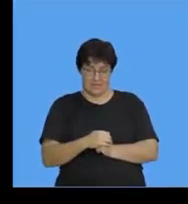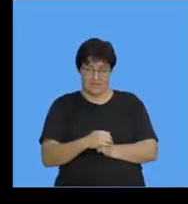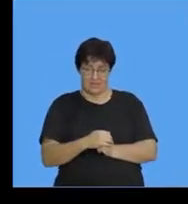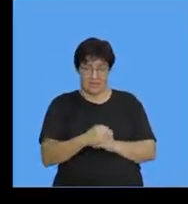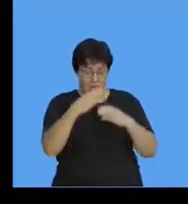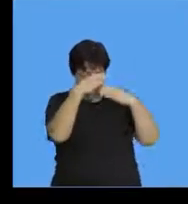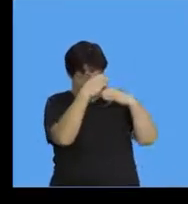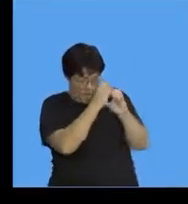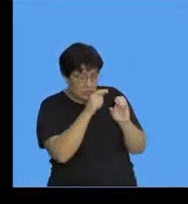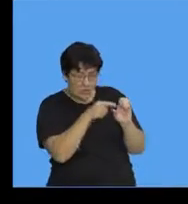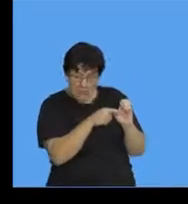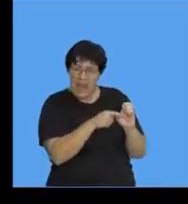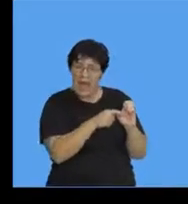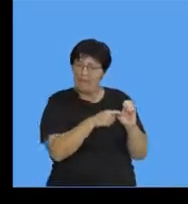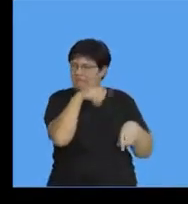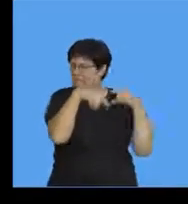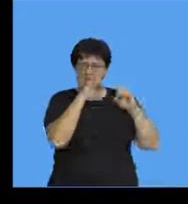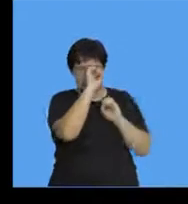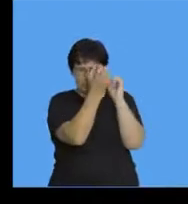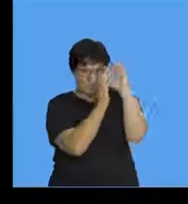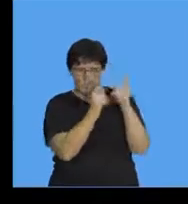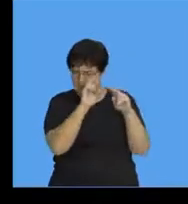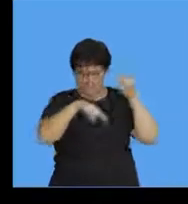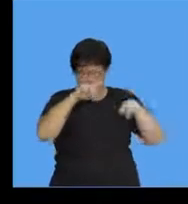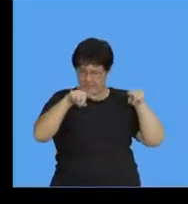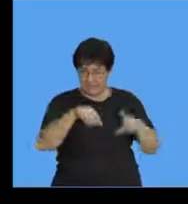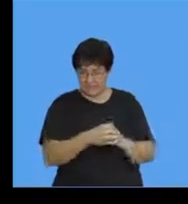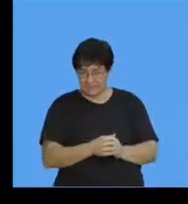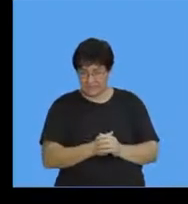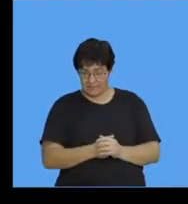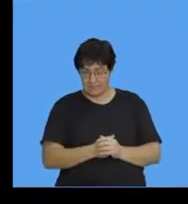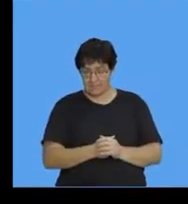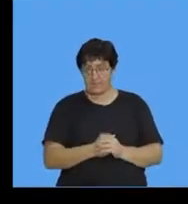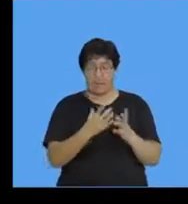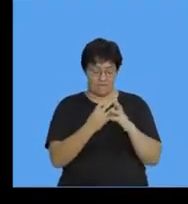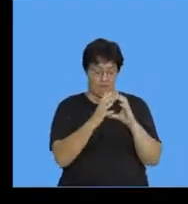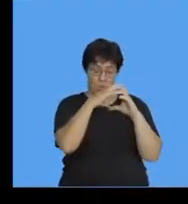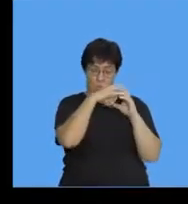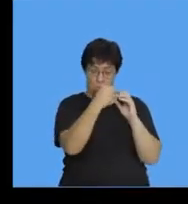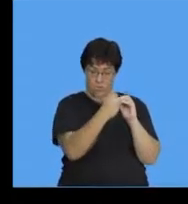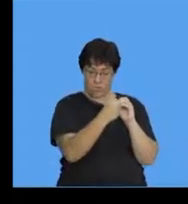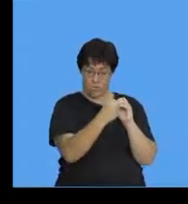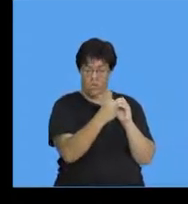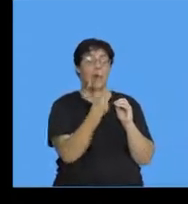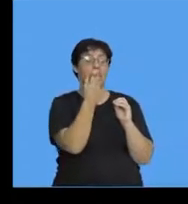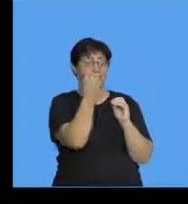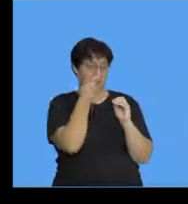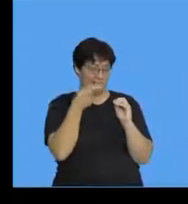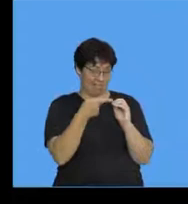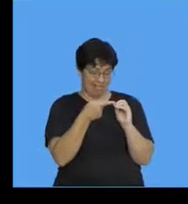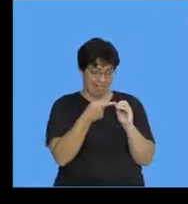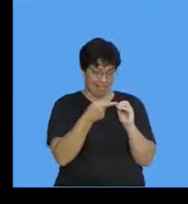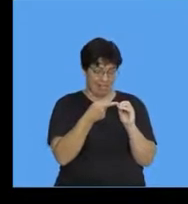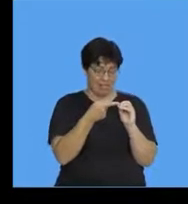microscope pollen has a whole lot of different shapes okay so here we've got the cone and this is the male cone